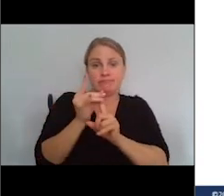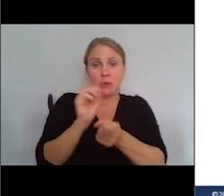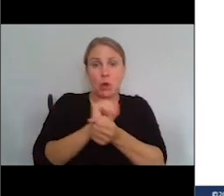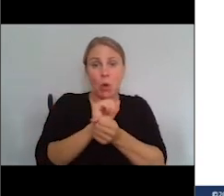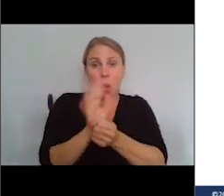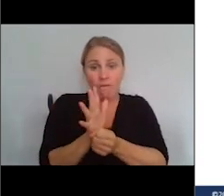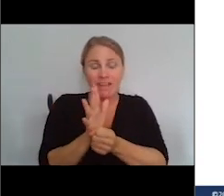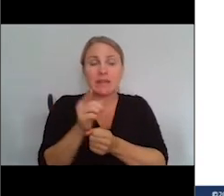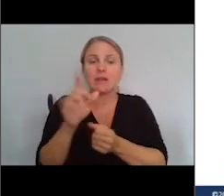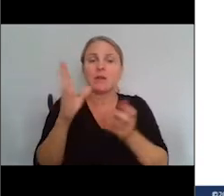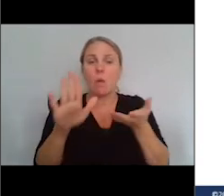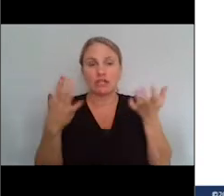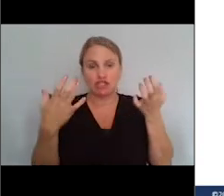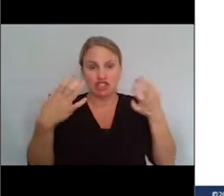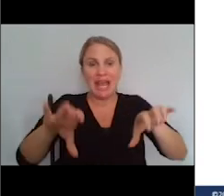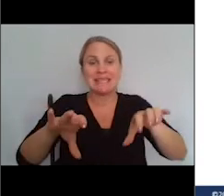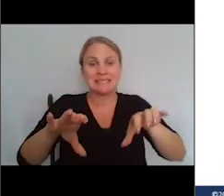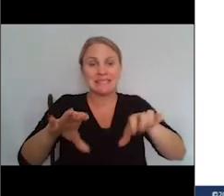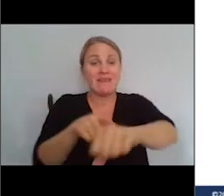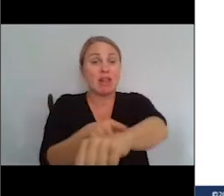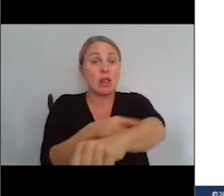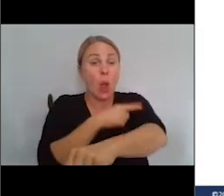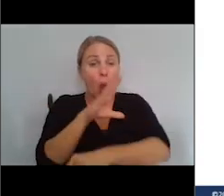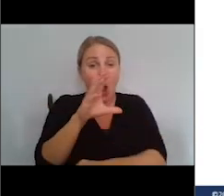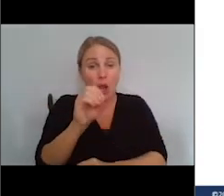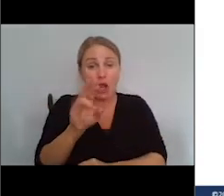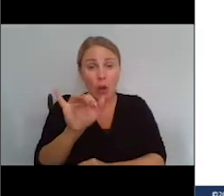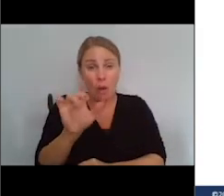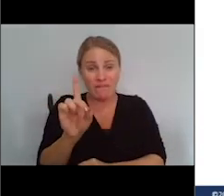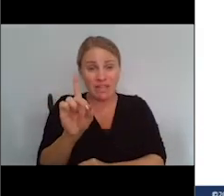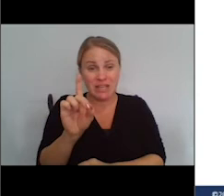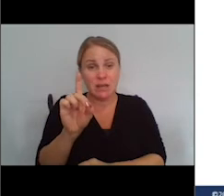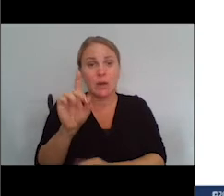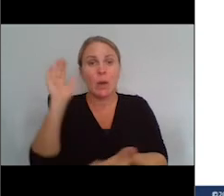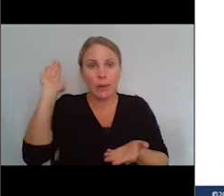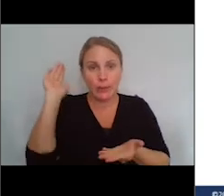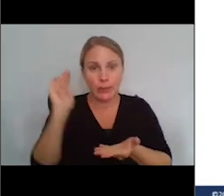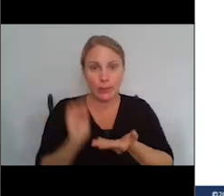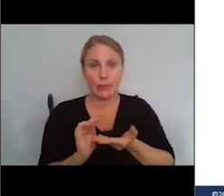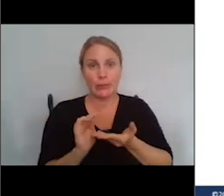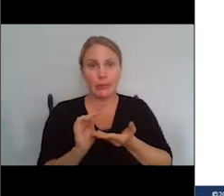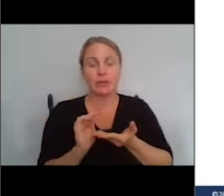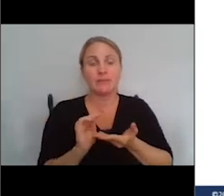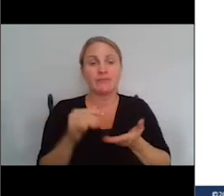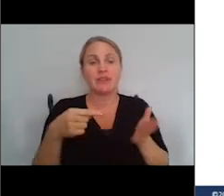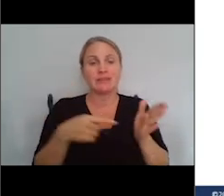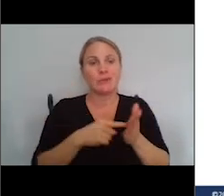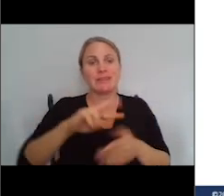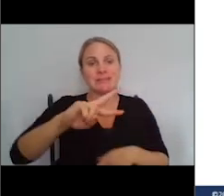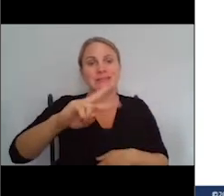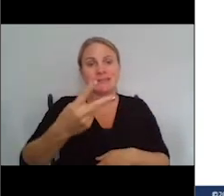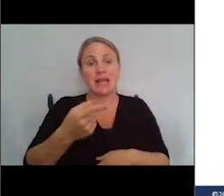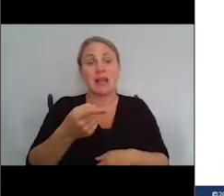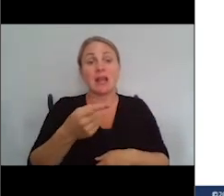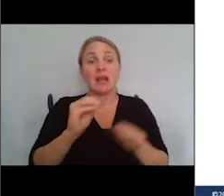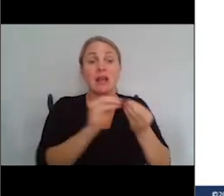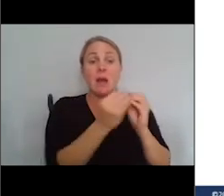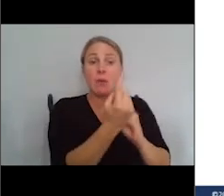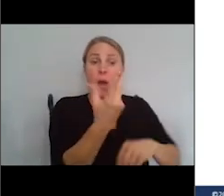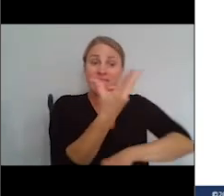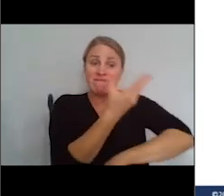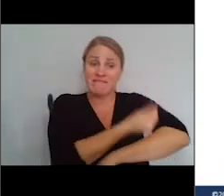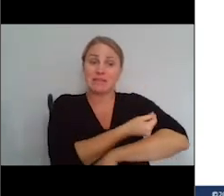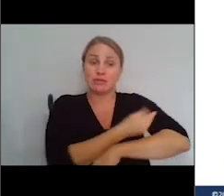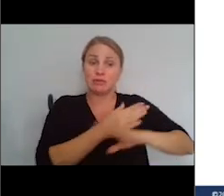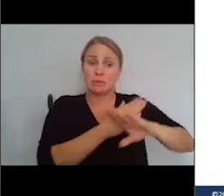your chances of getting long COVID are significantly reduced. So this is a second mechanism. Number one, vaccines prevent